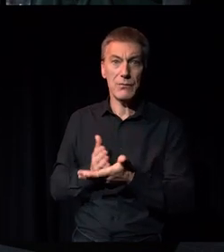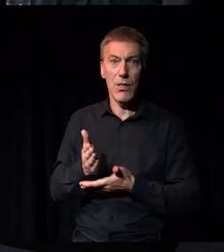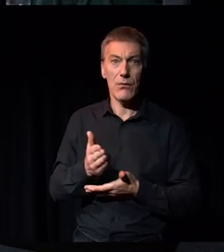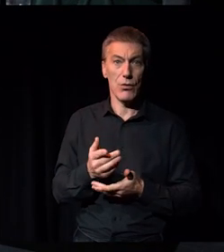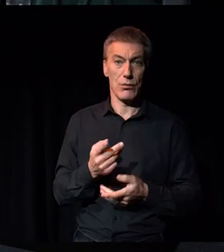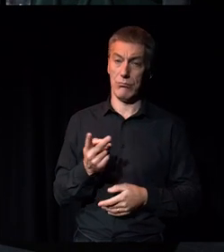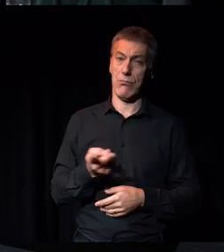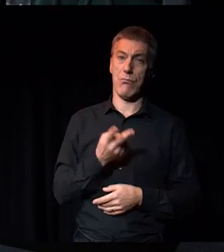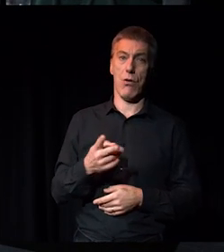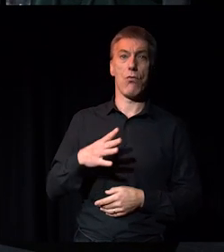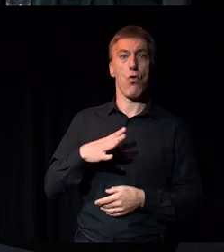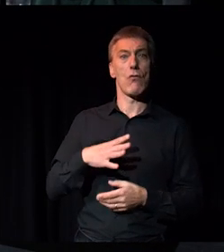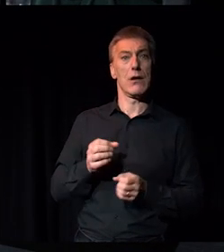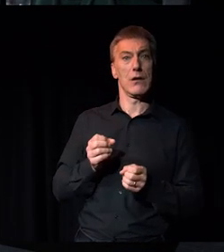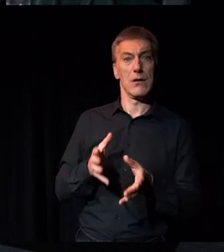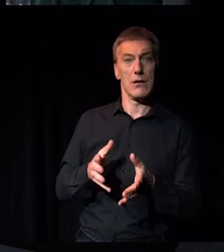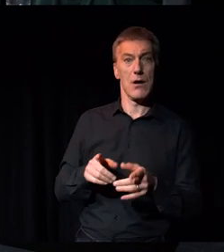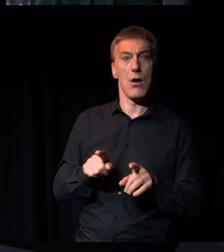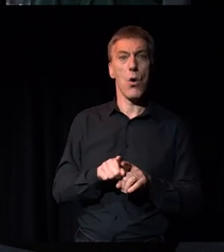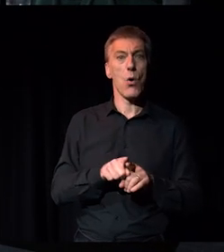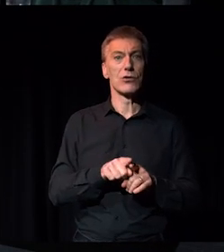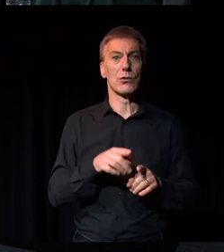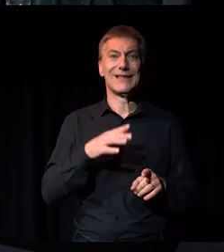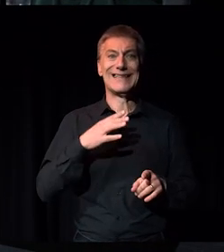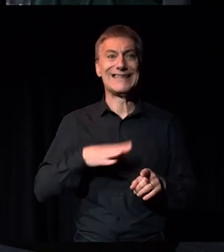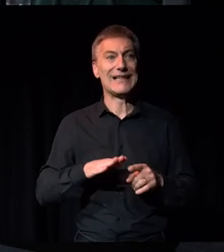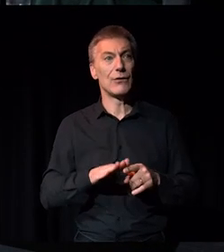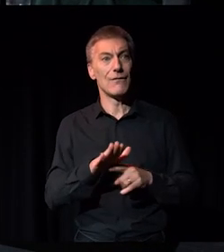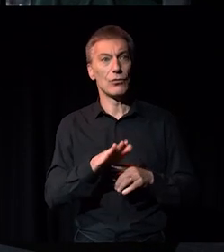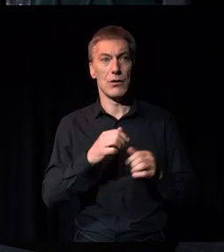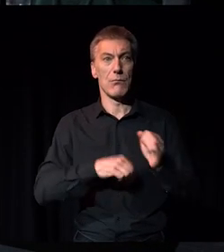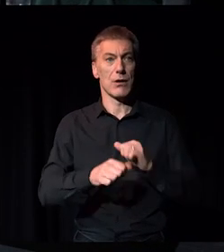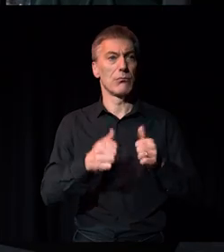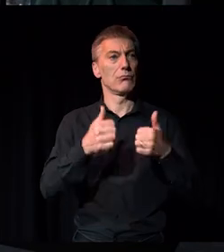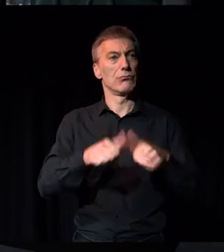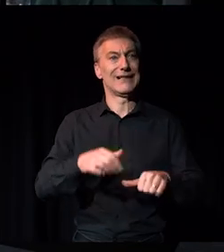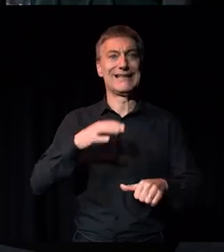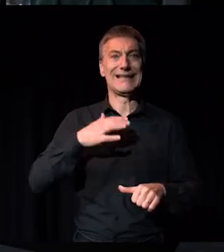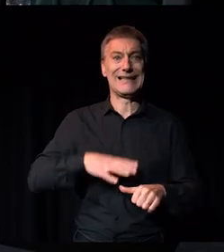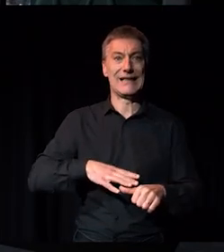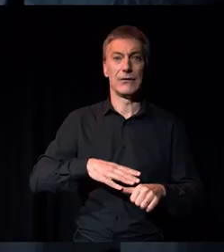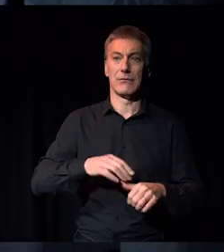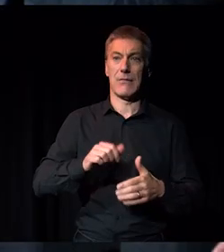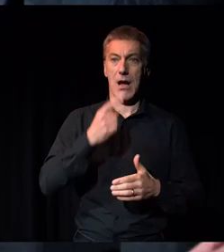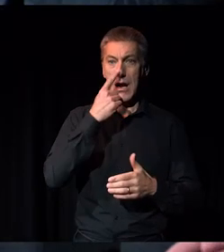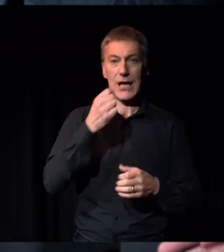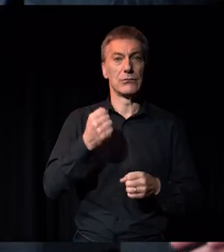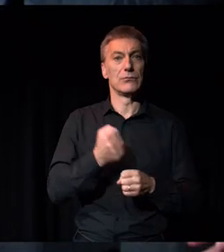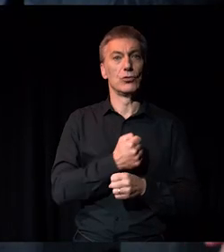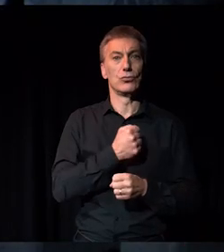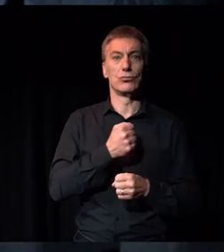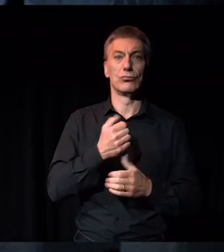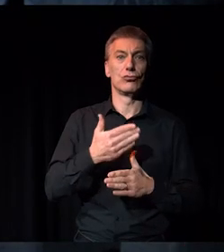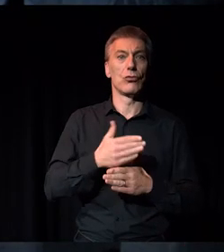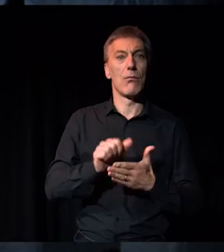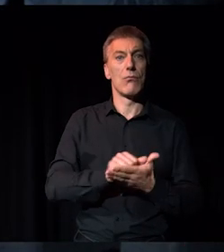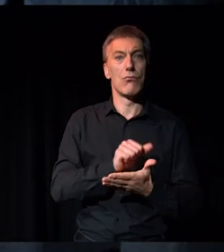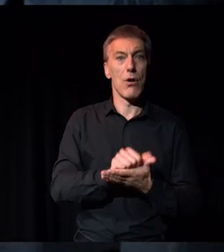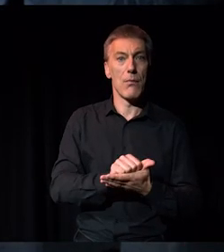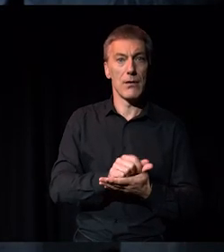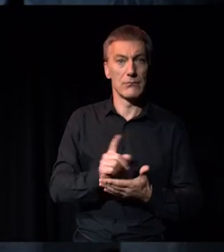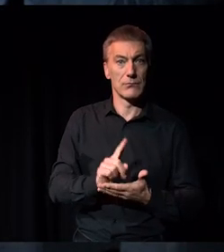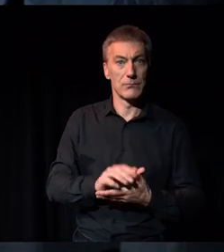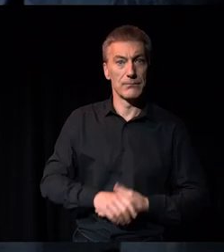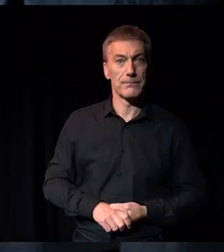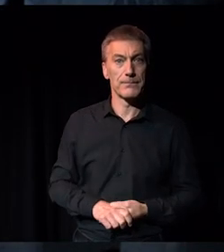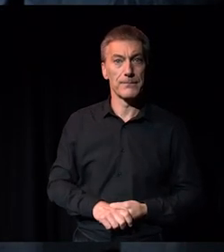talked about it. And then also conversations about what people need in order to do their job properly. And so I